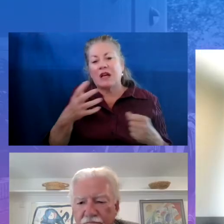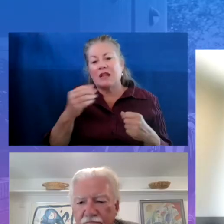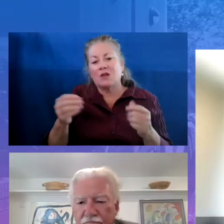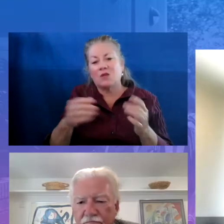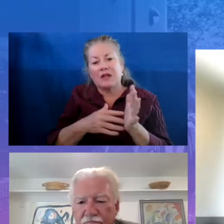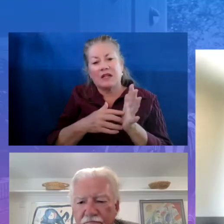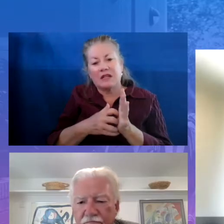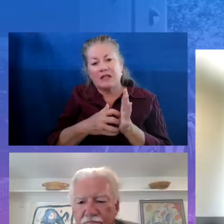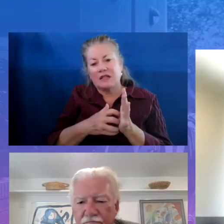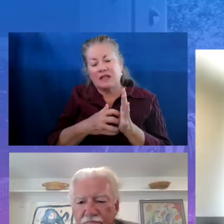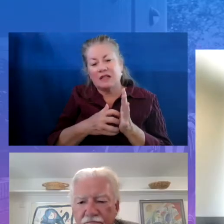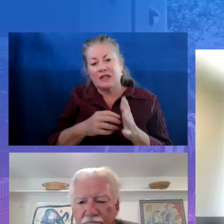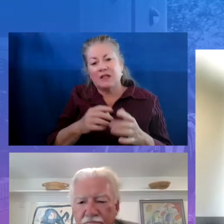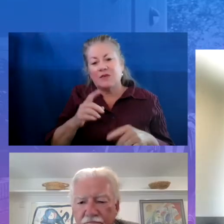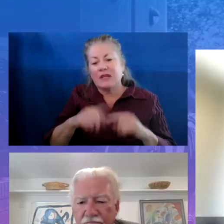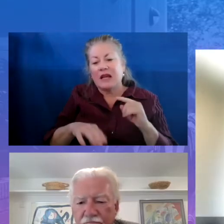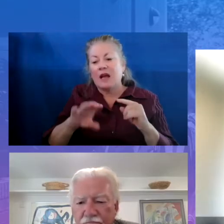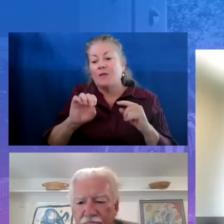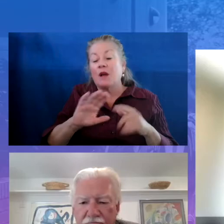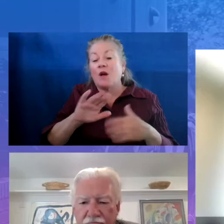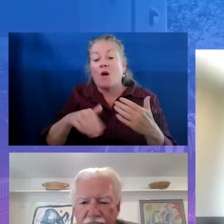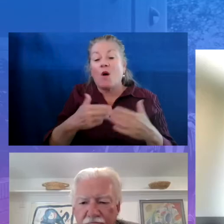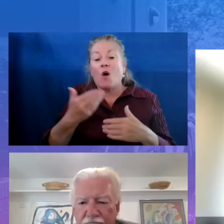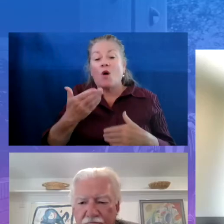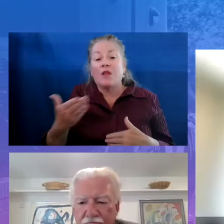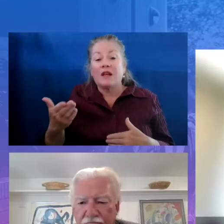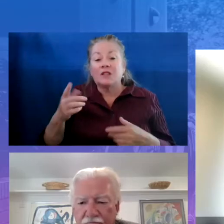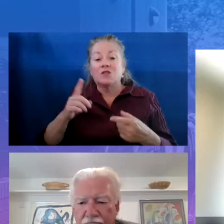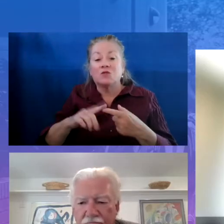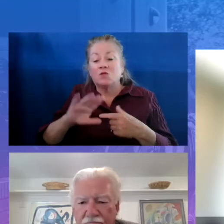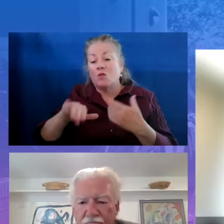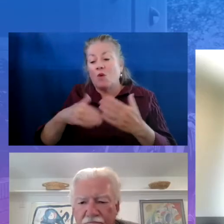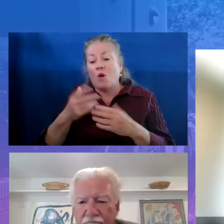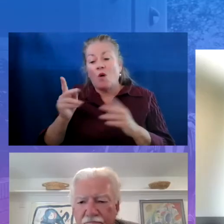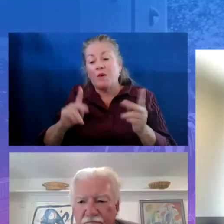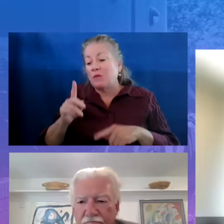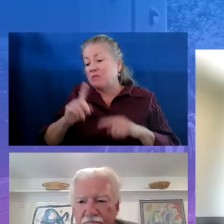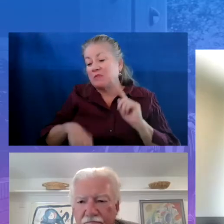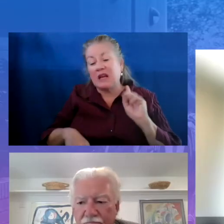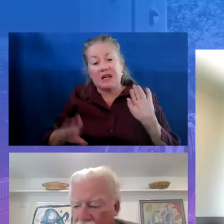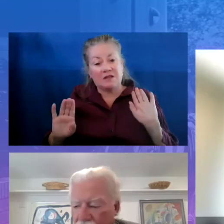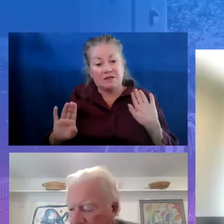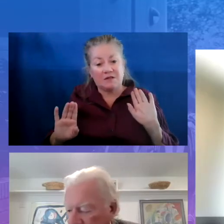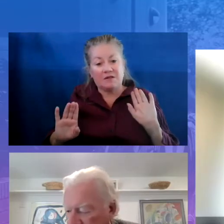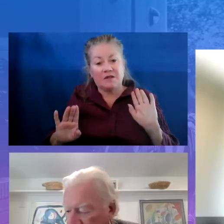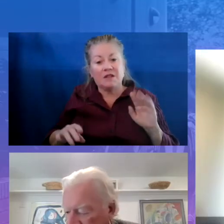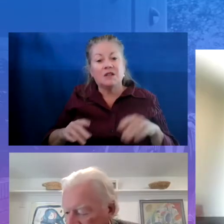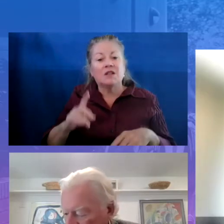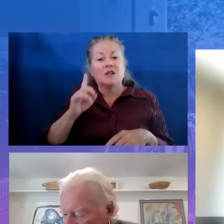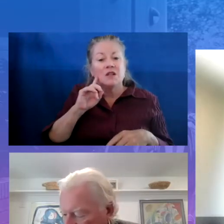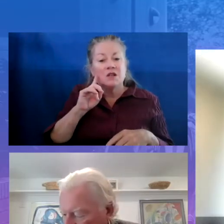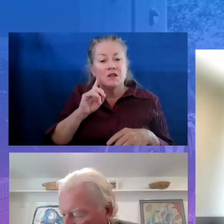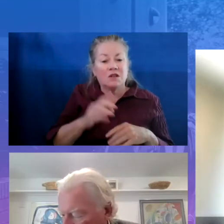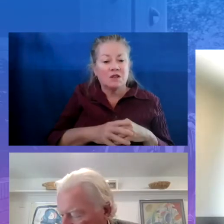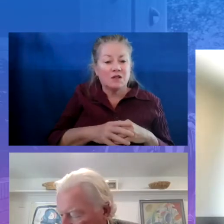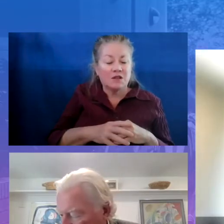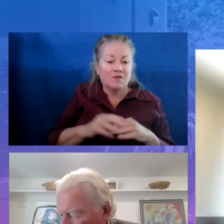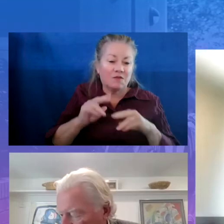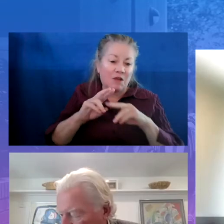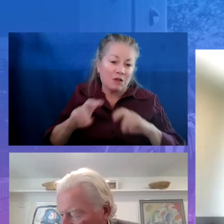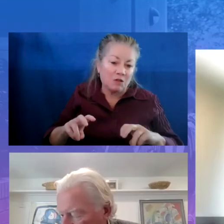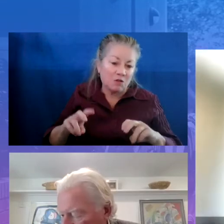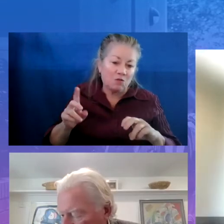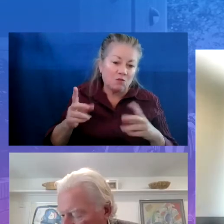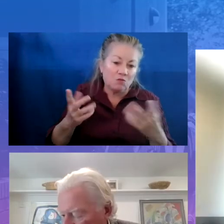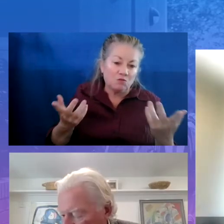all people. So we look at the strengths of your organization as your first kind of gap analysis and then decide what do I need